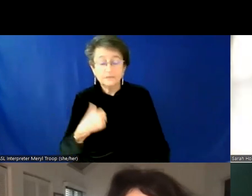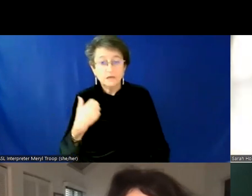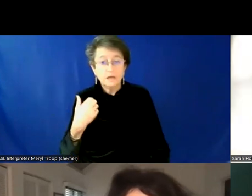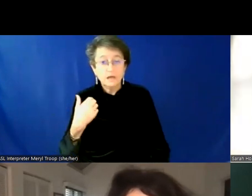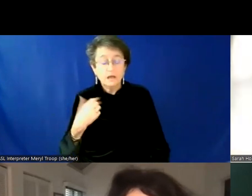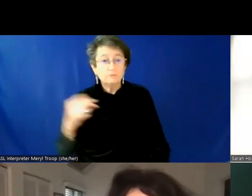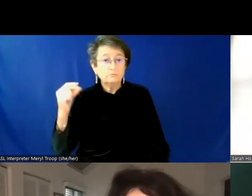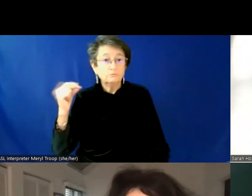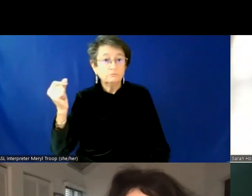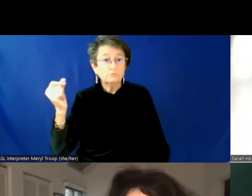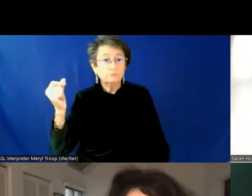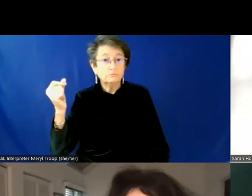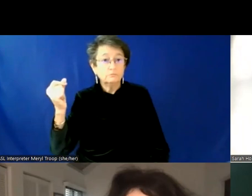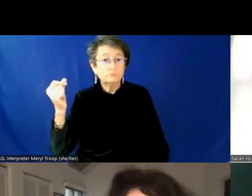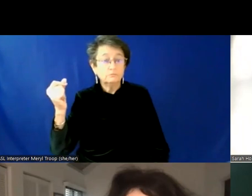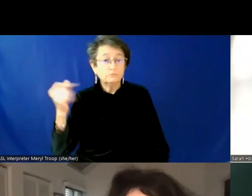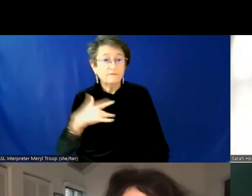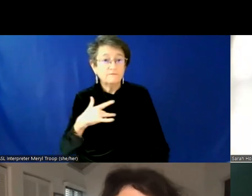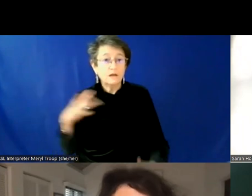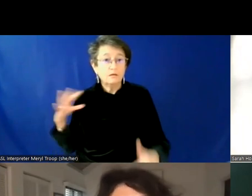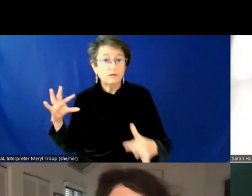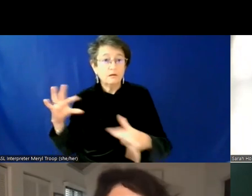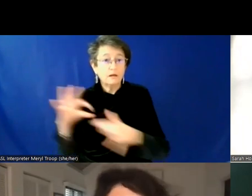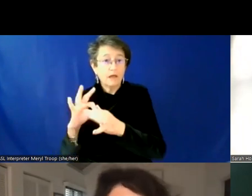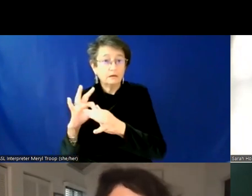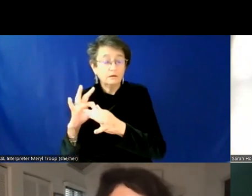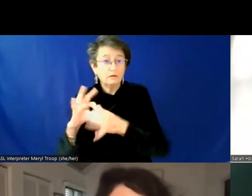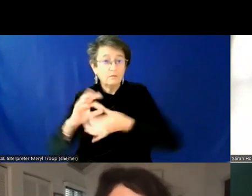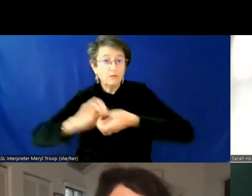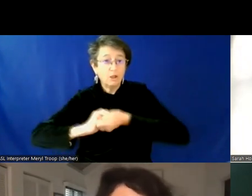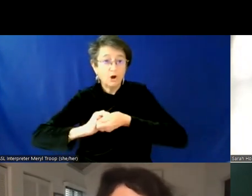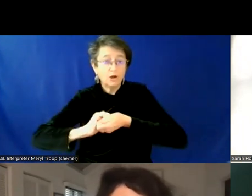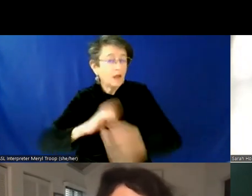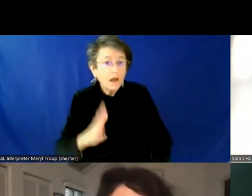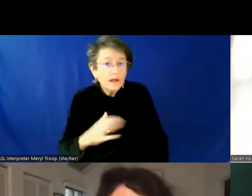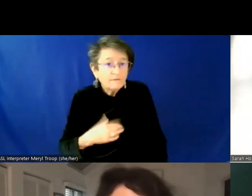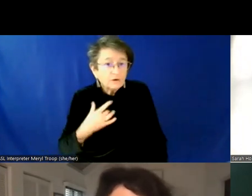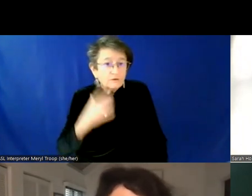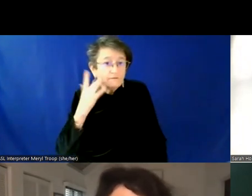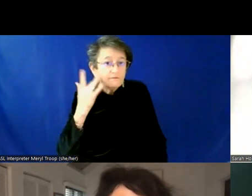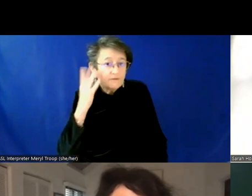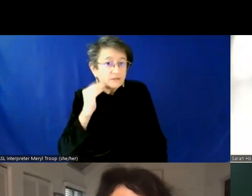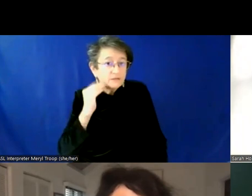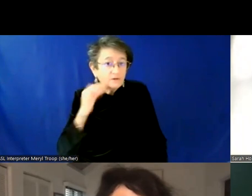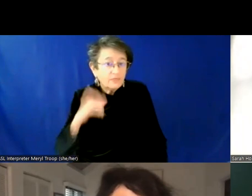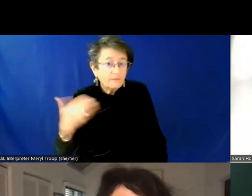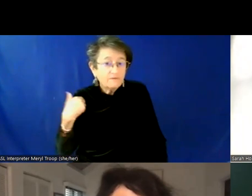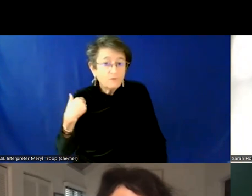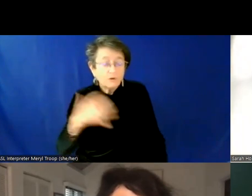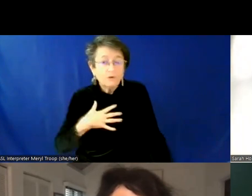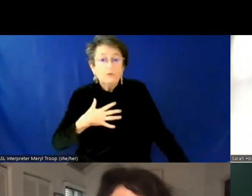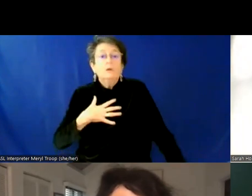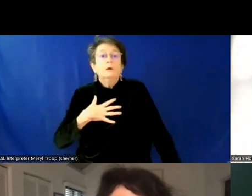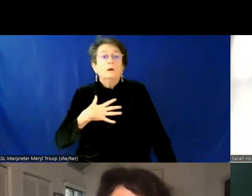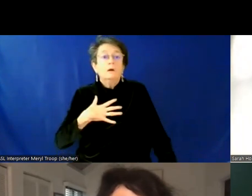instantaneous feeling of connection and belonging that I'd never experienced before. And I was completely hooked and I